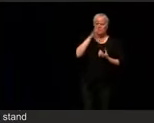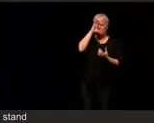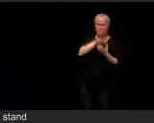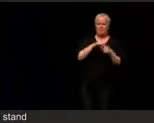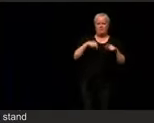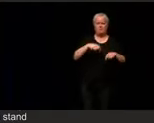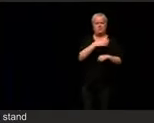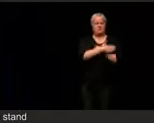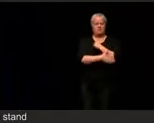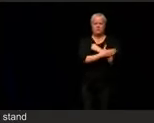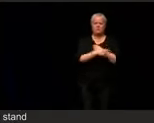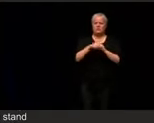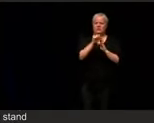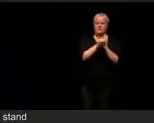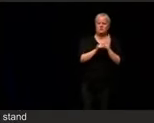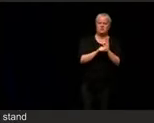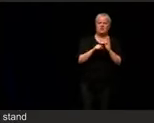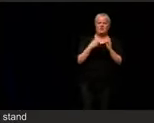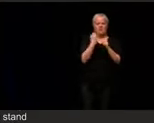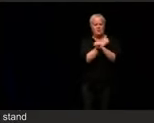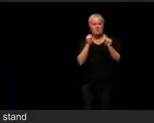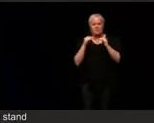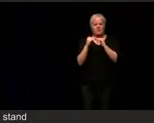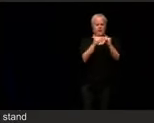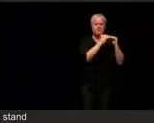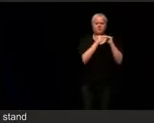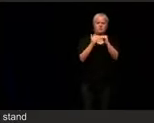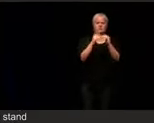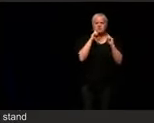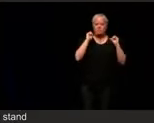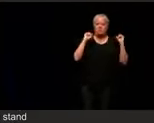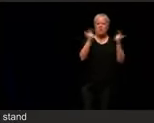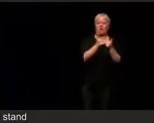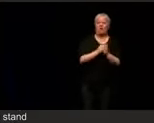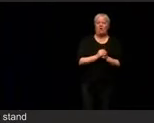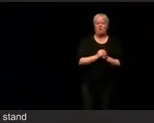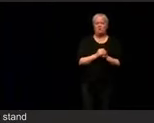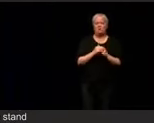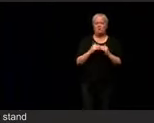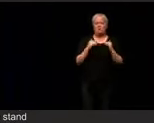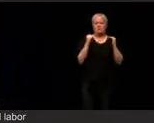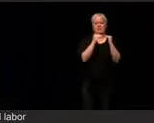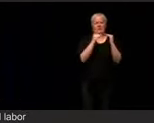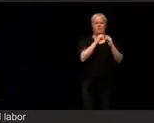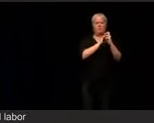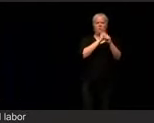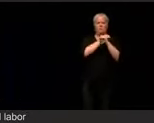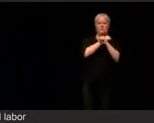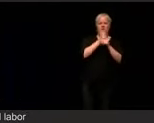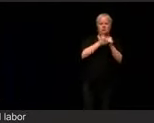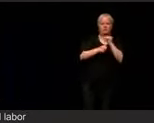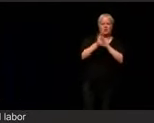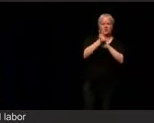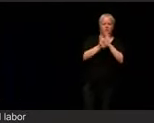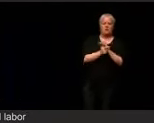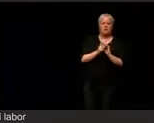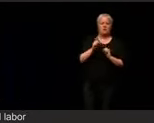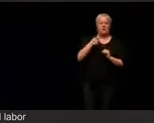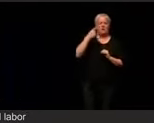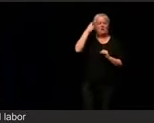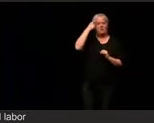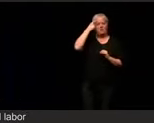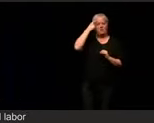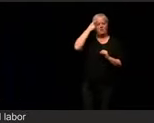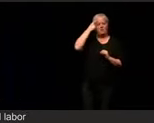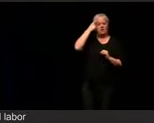liberty and justice for all, equal protection under the law, government of the people, by the people, and for